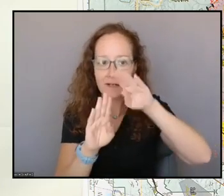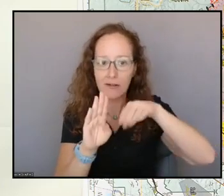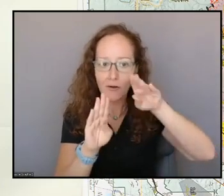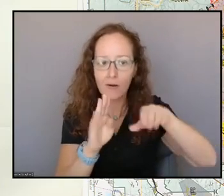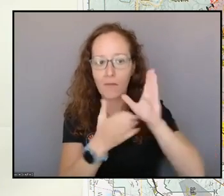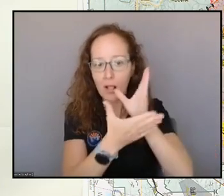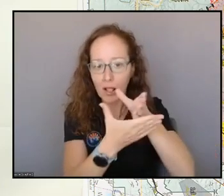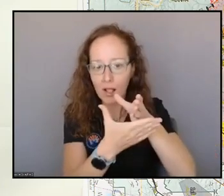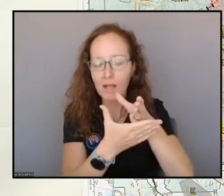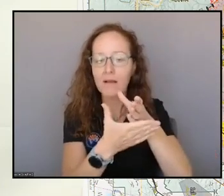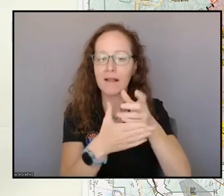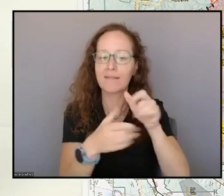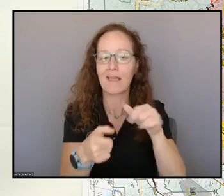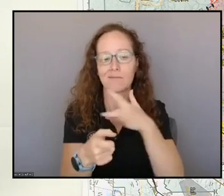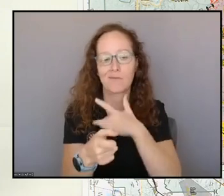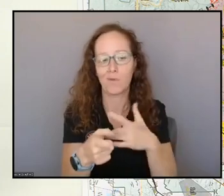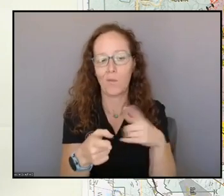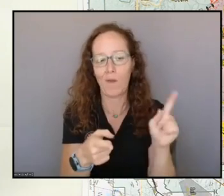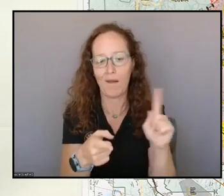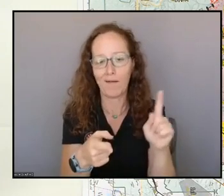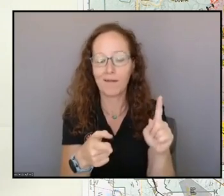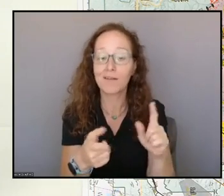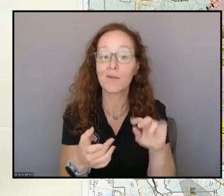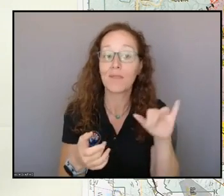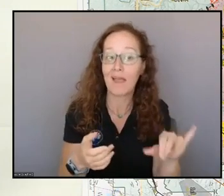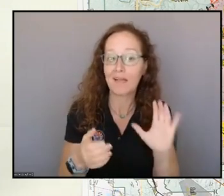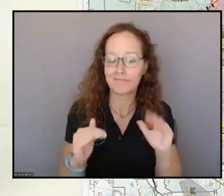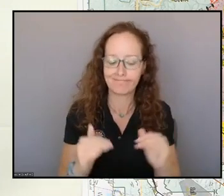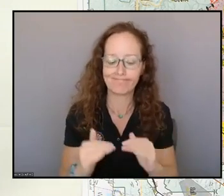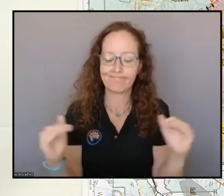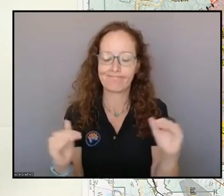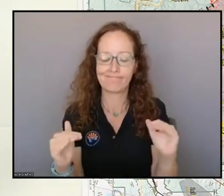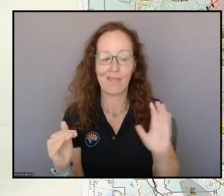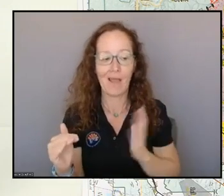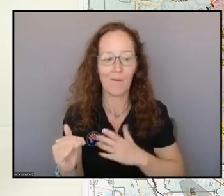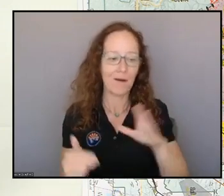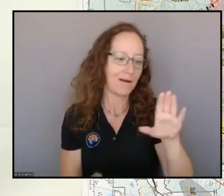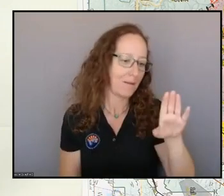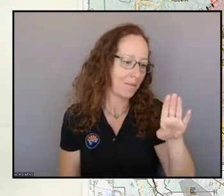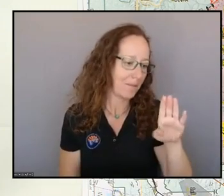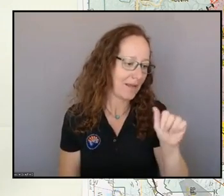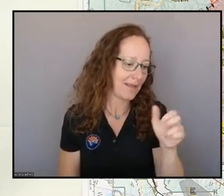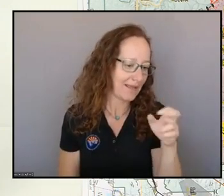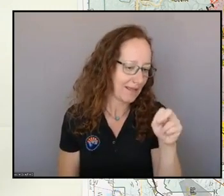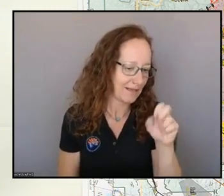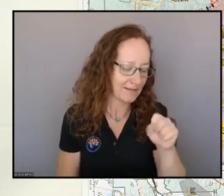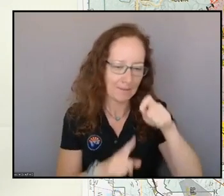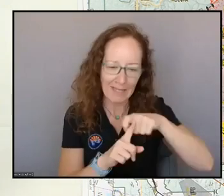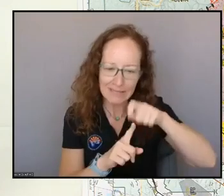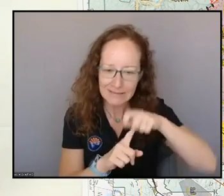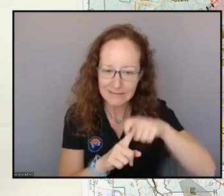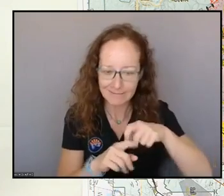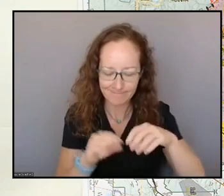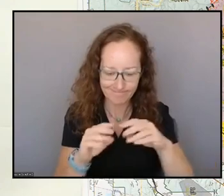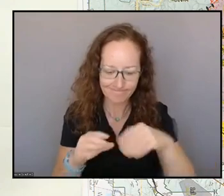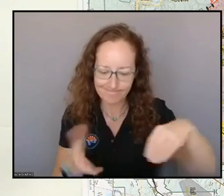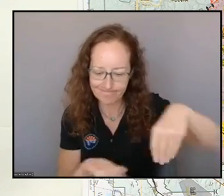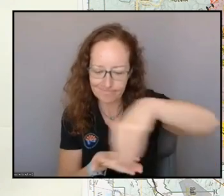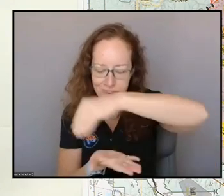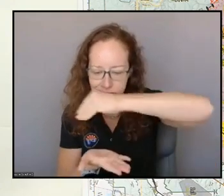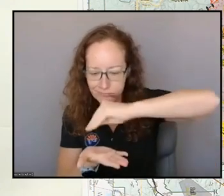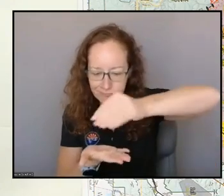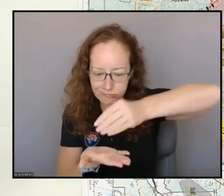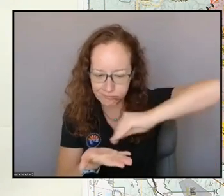and that's where our beans are. And then, at the top of the atmosphere, the 300 to 200